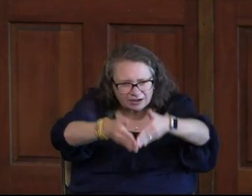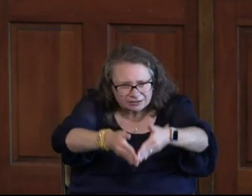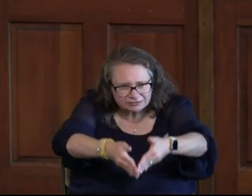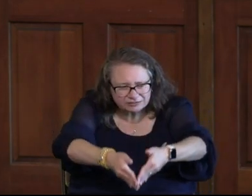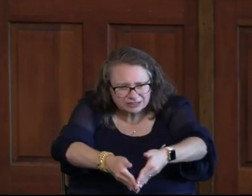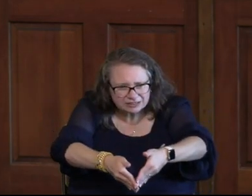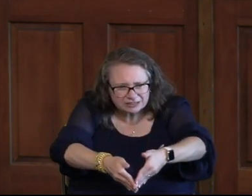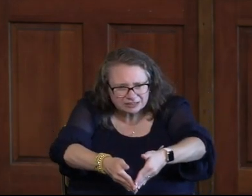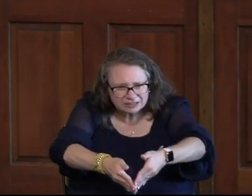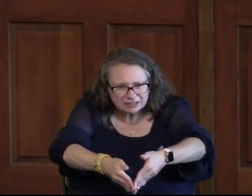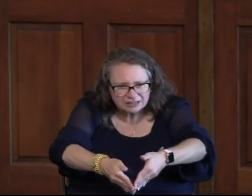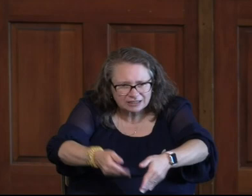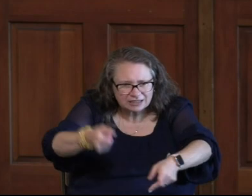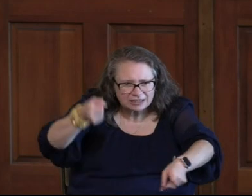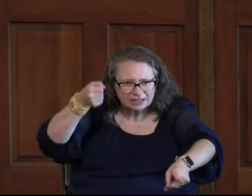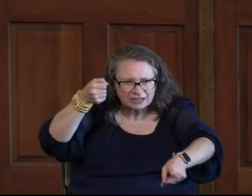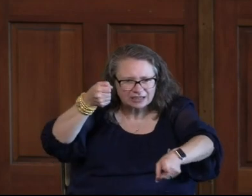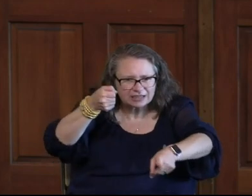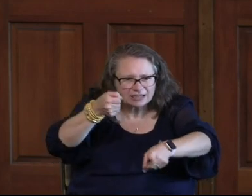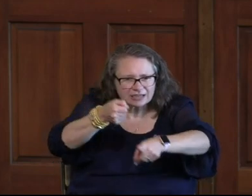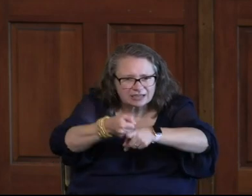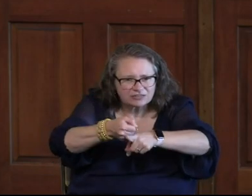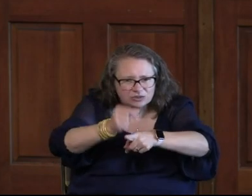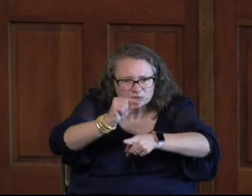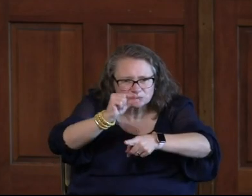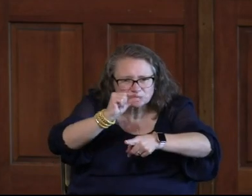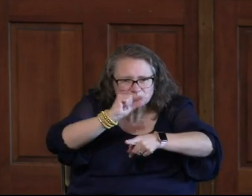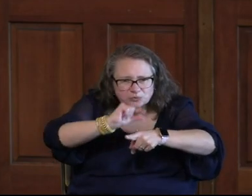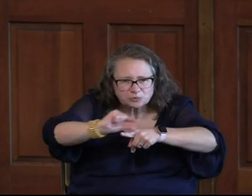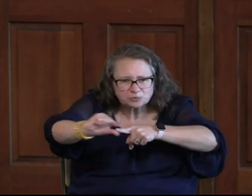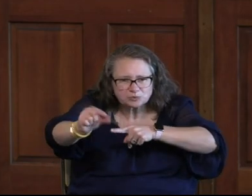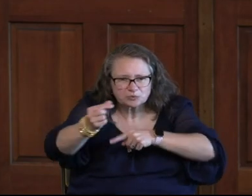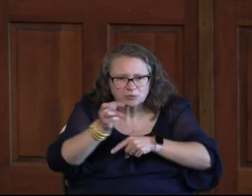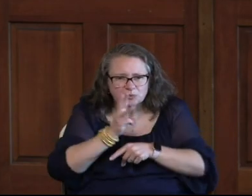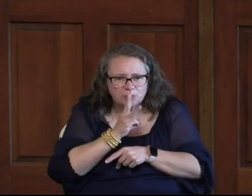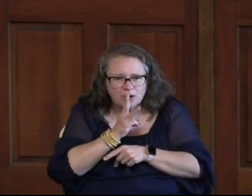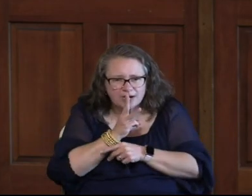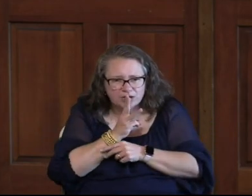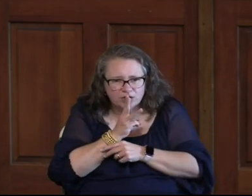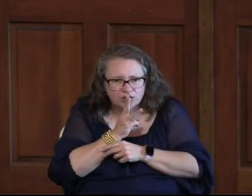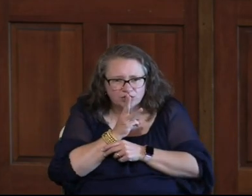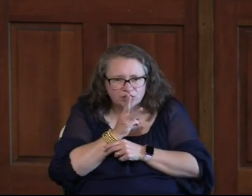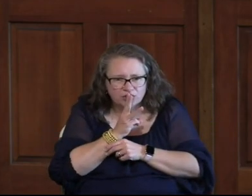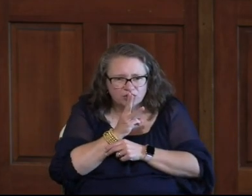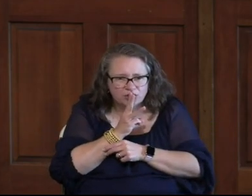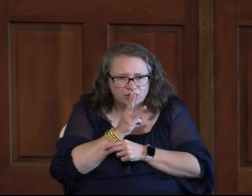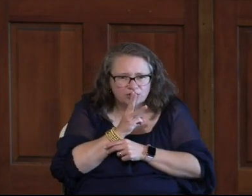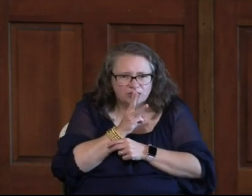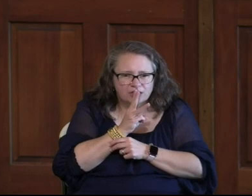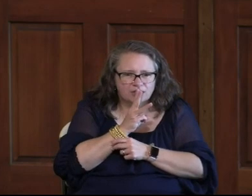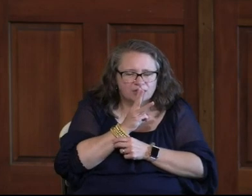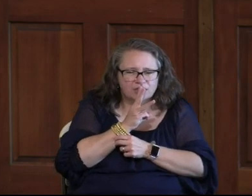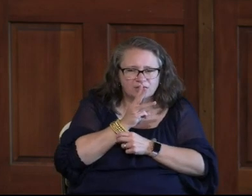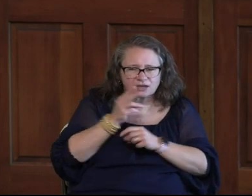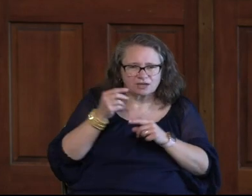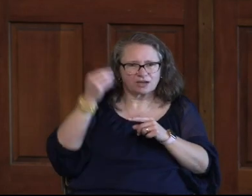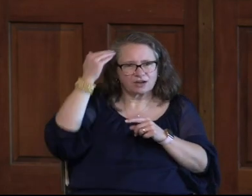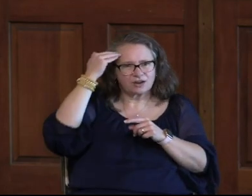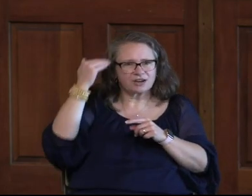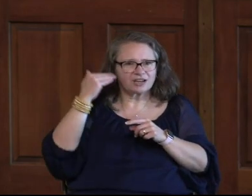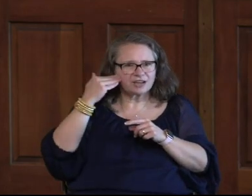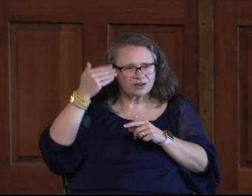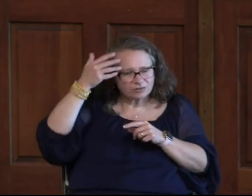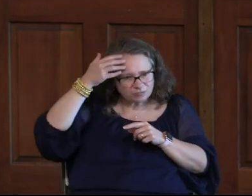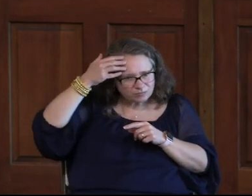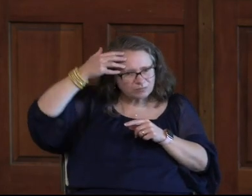did, she dove into just a few inches of water, not knowing it. And her head was